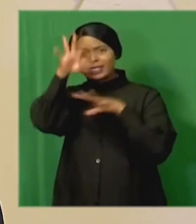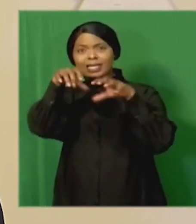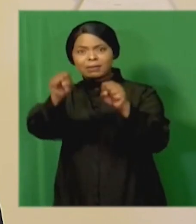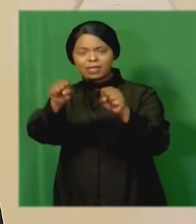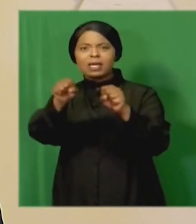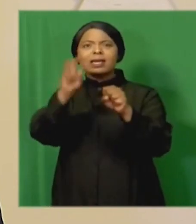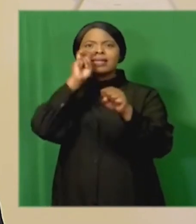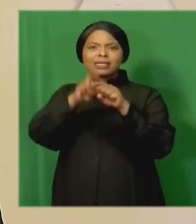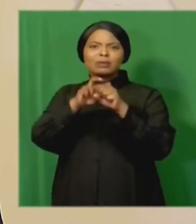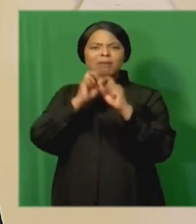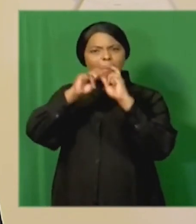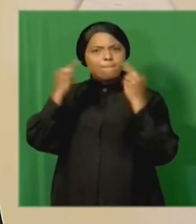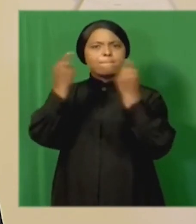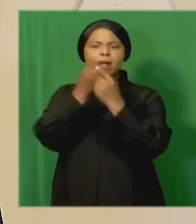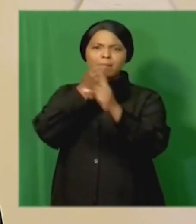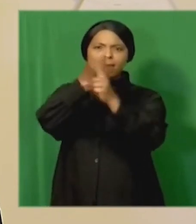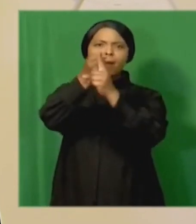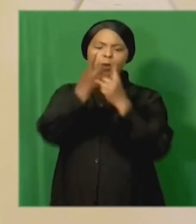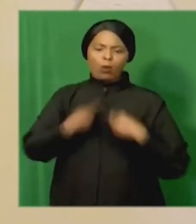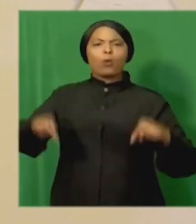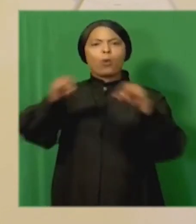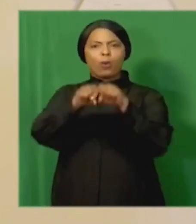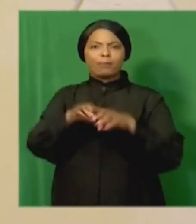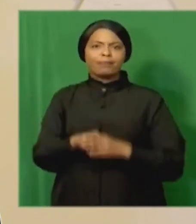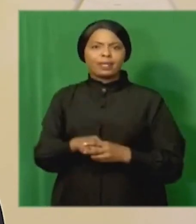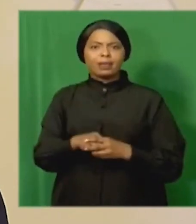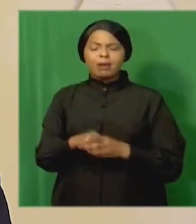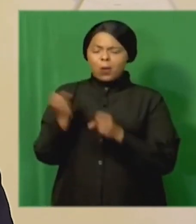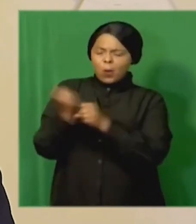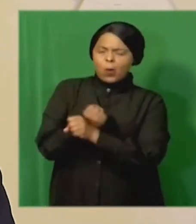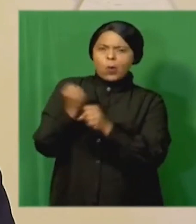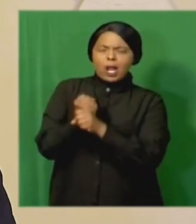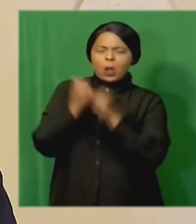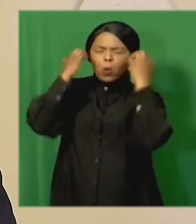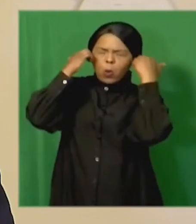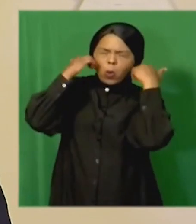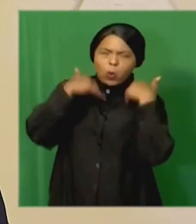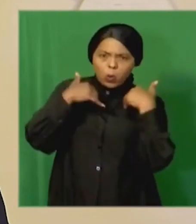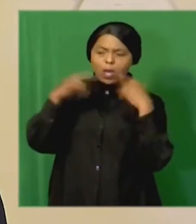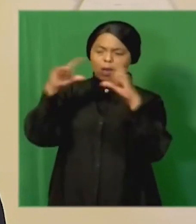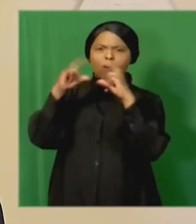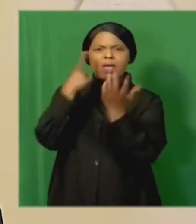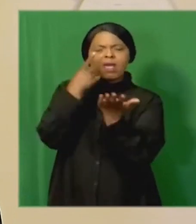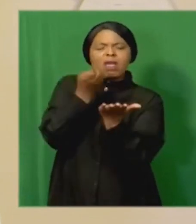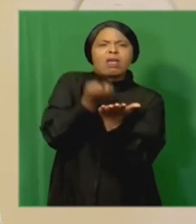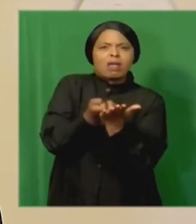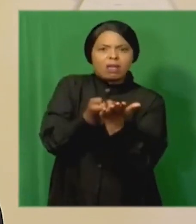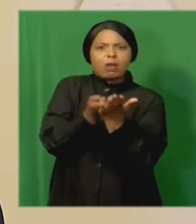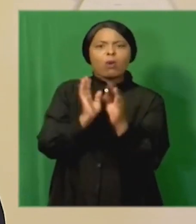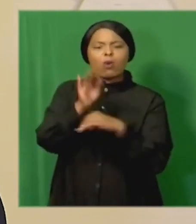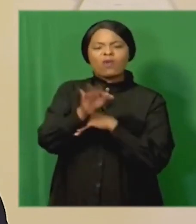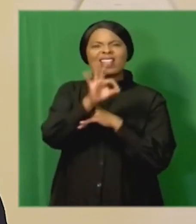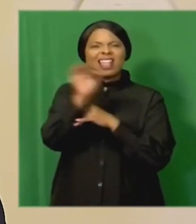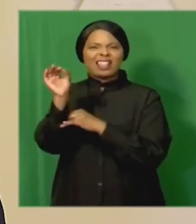a national effort. During the course of its work, the Commission heard evidence from over 300